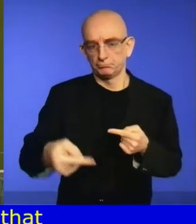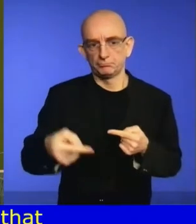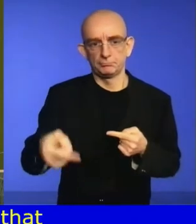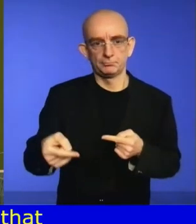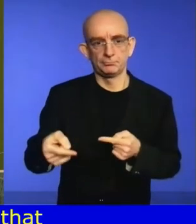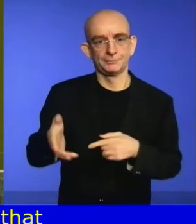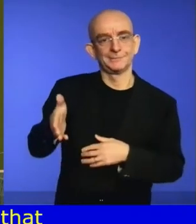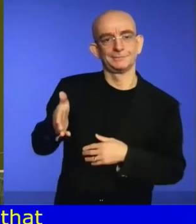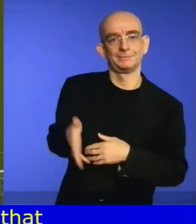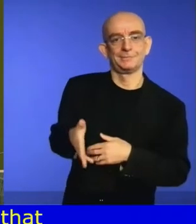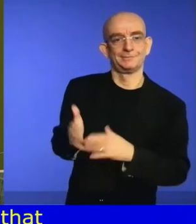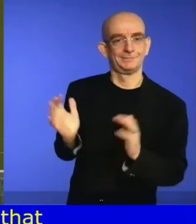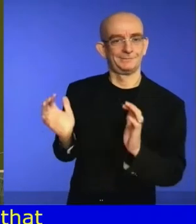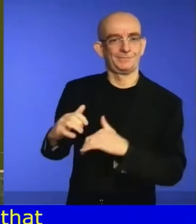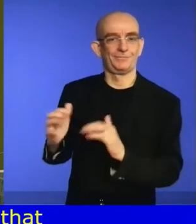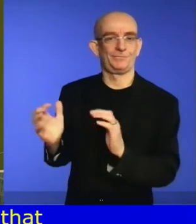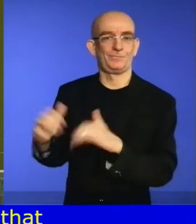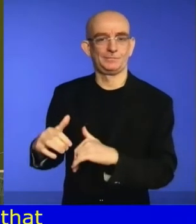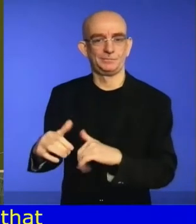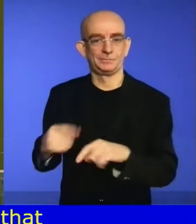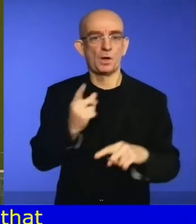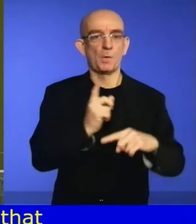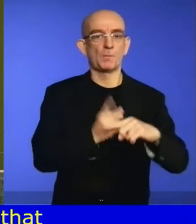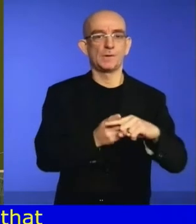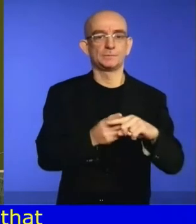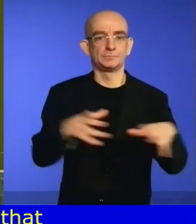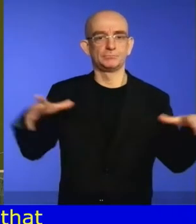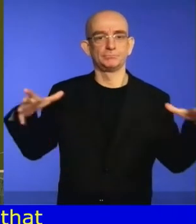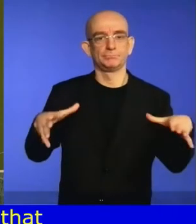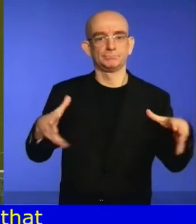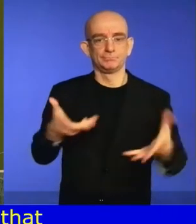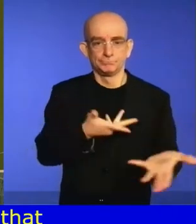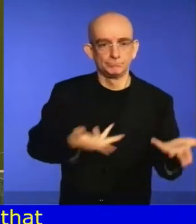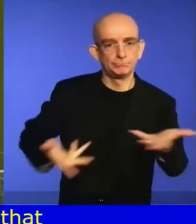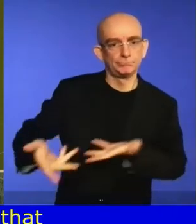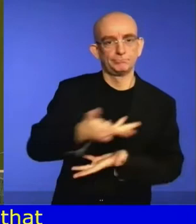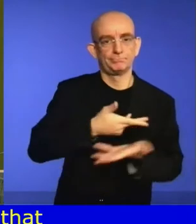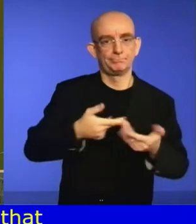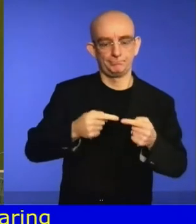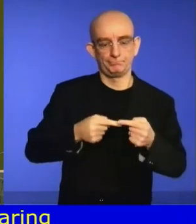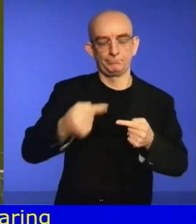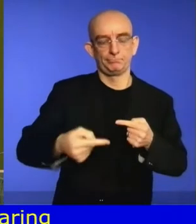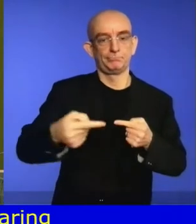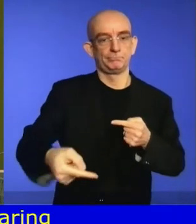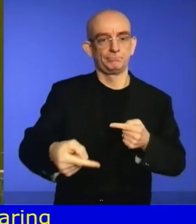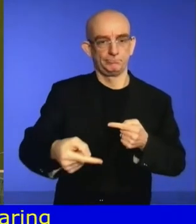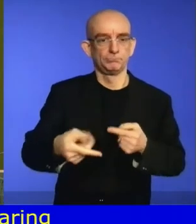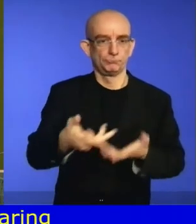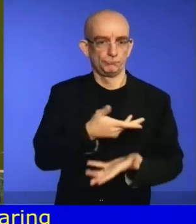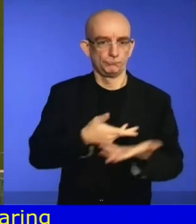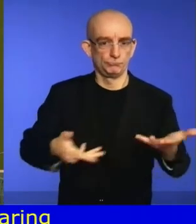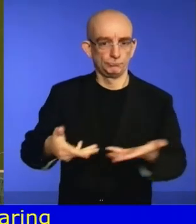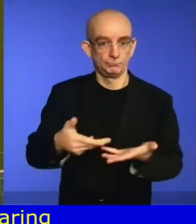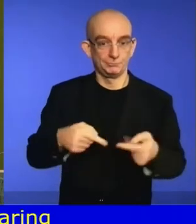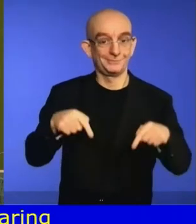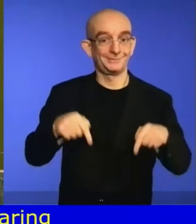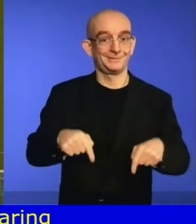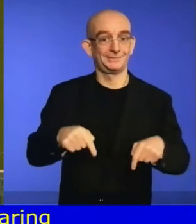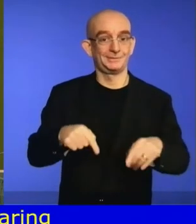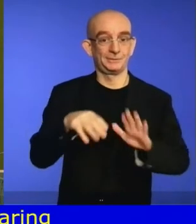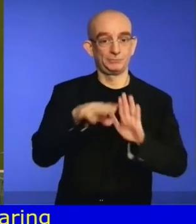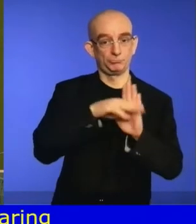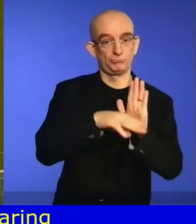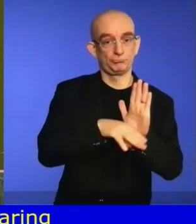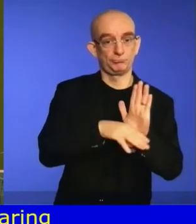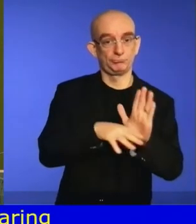We have now reached the end of our opening sessions. And I wish to take